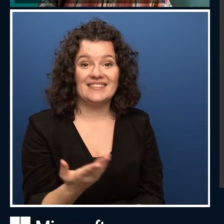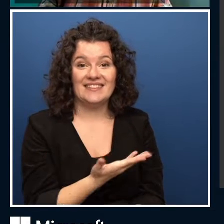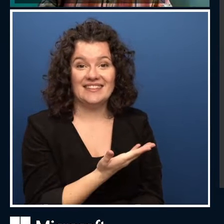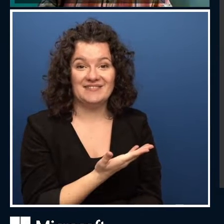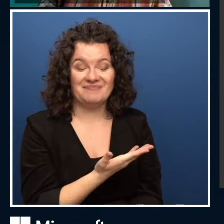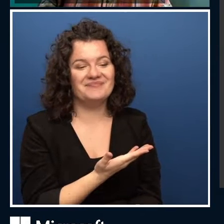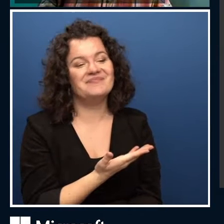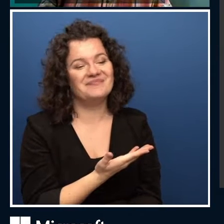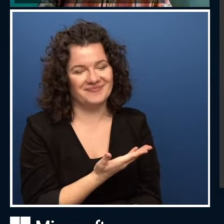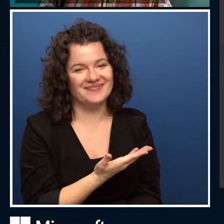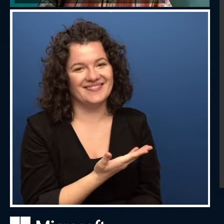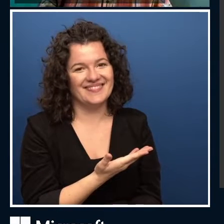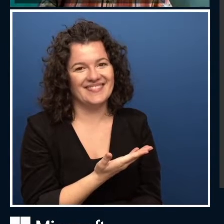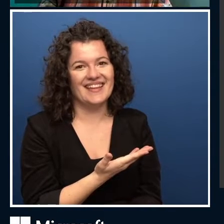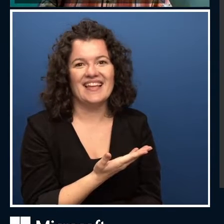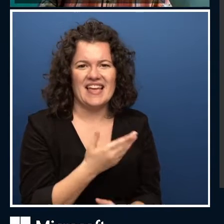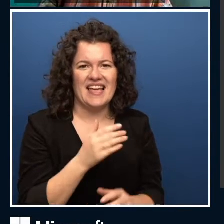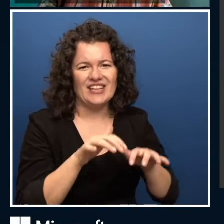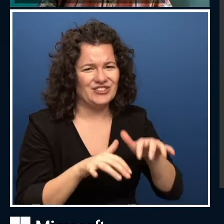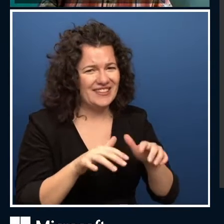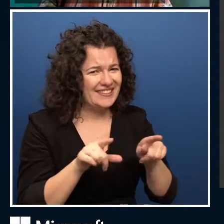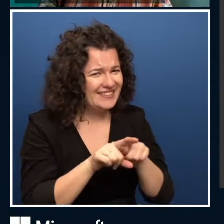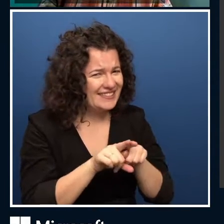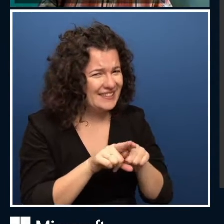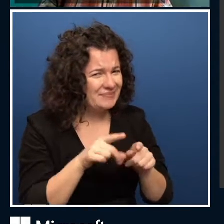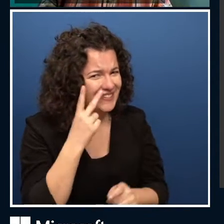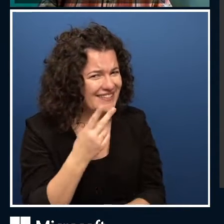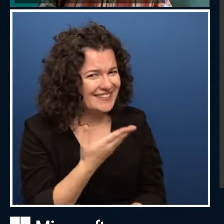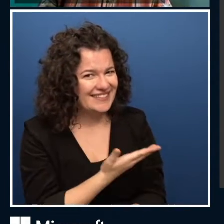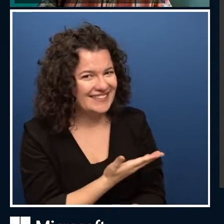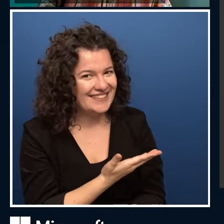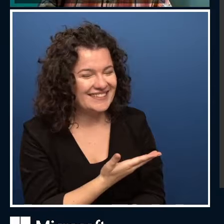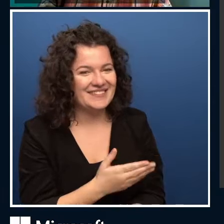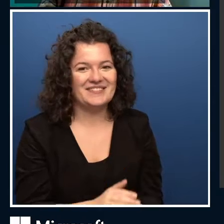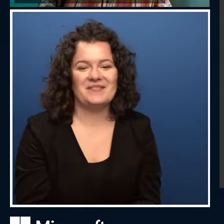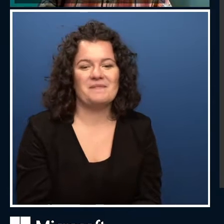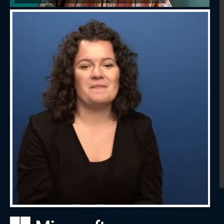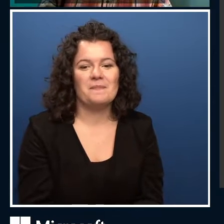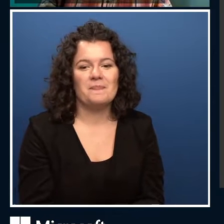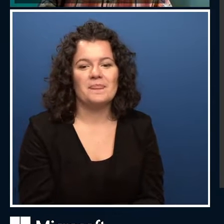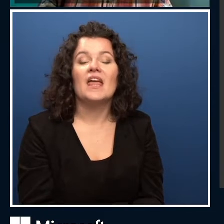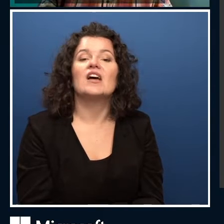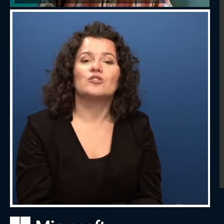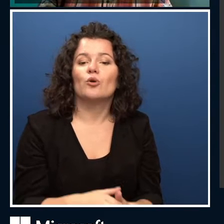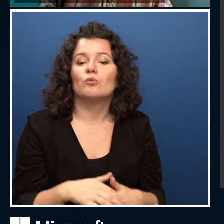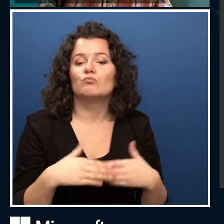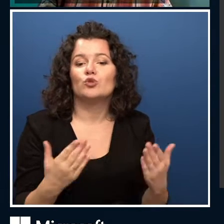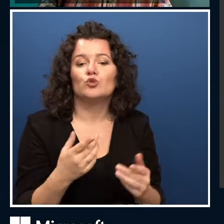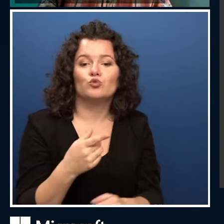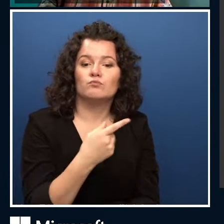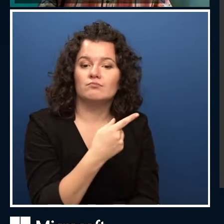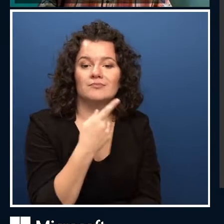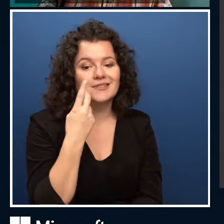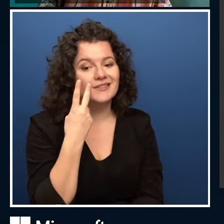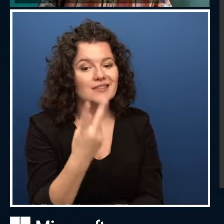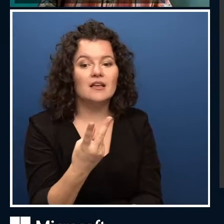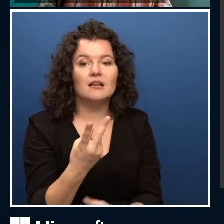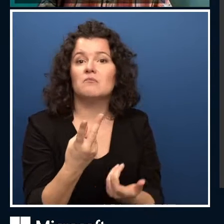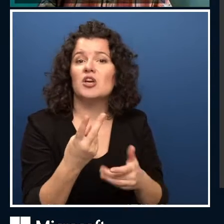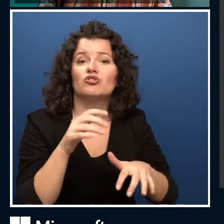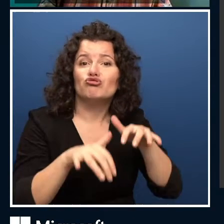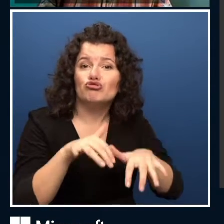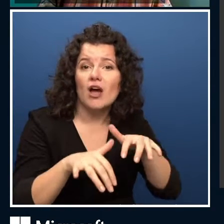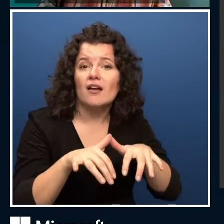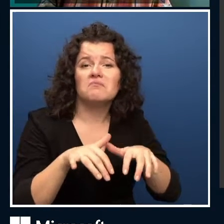Actually, no, will it be that side? No, this side. And you'll see the chat. Keep in touch with us. The real value